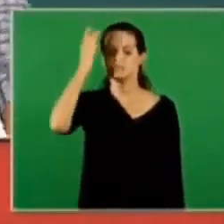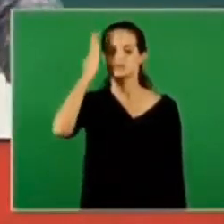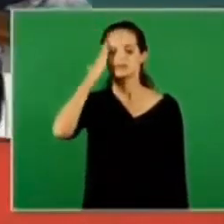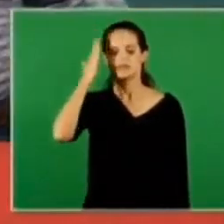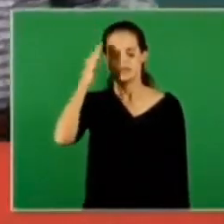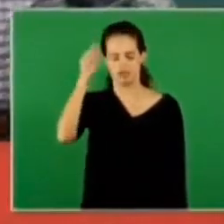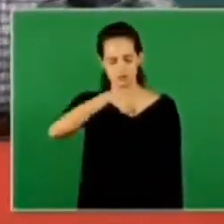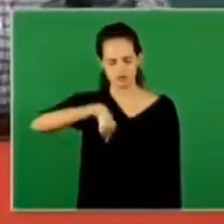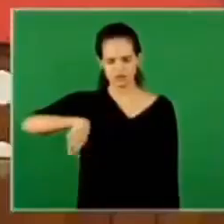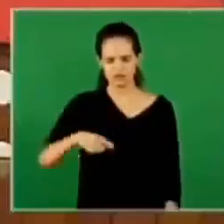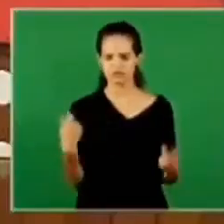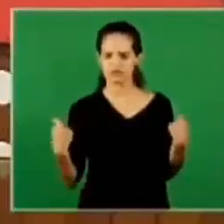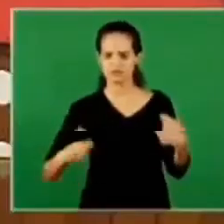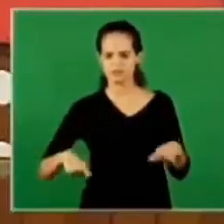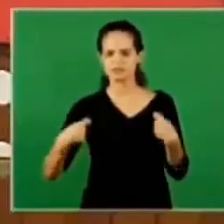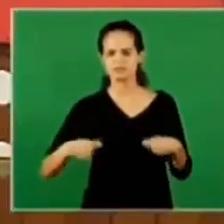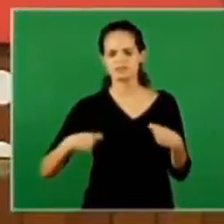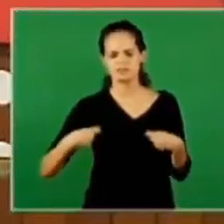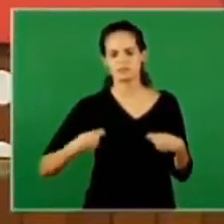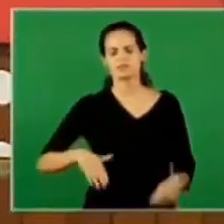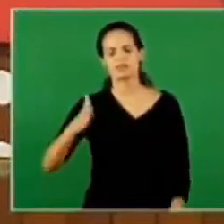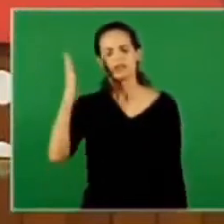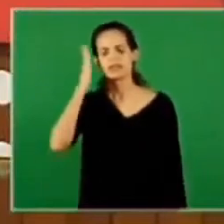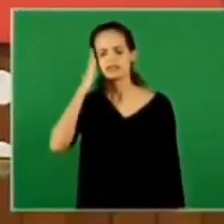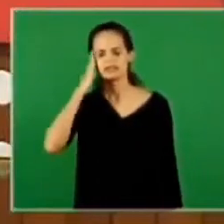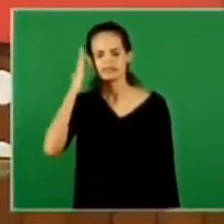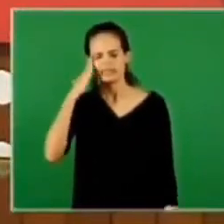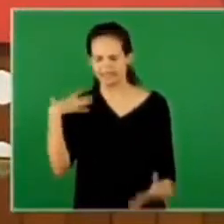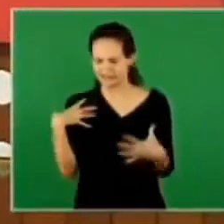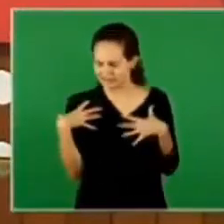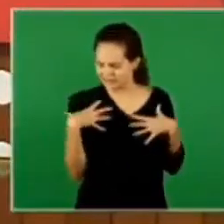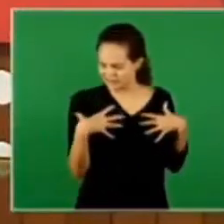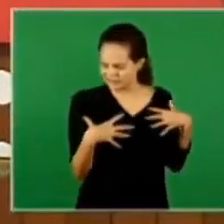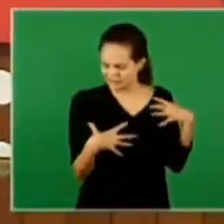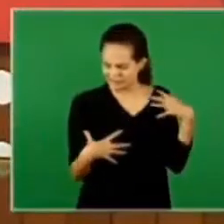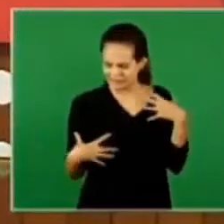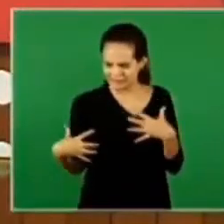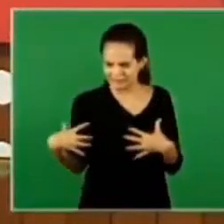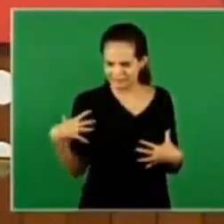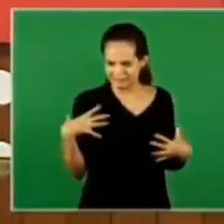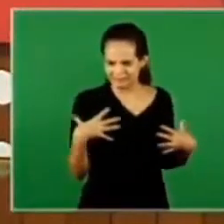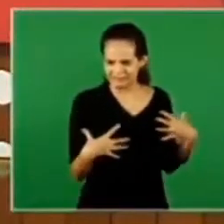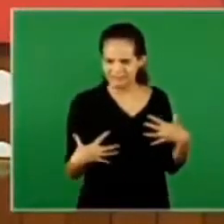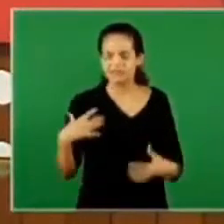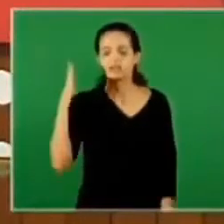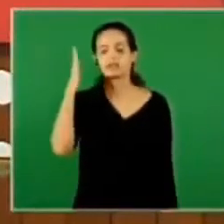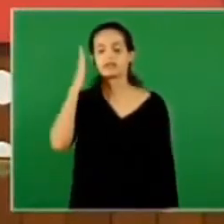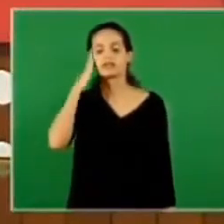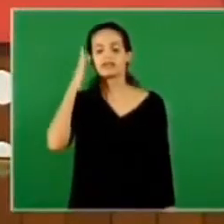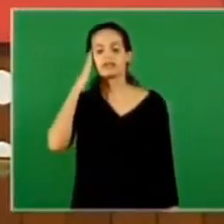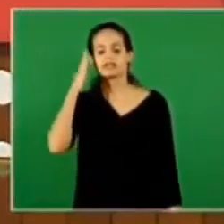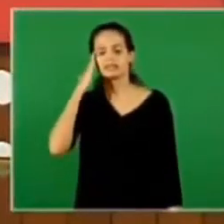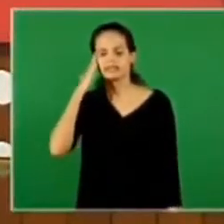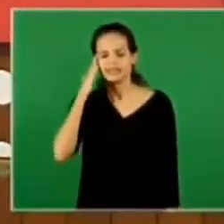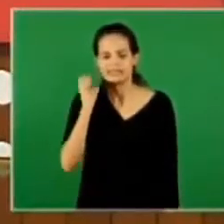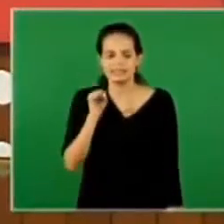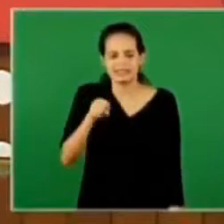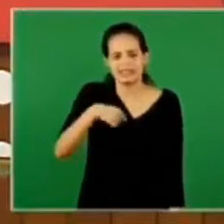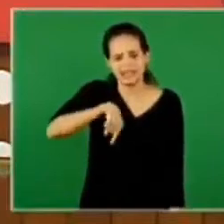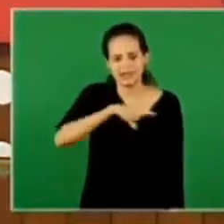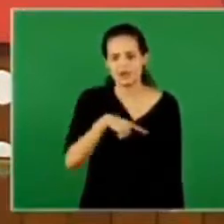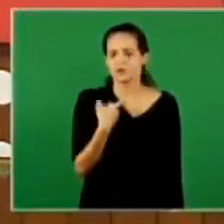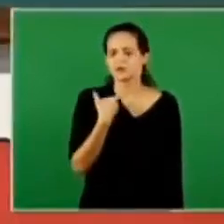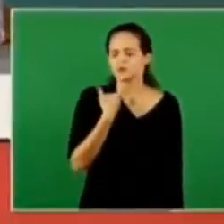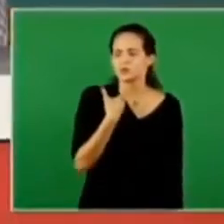and translate our necessities and translate our anguishes and translate